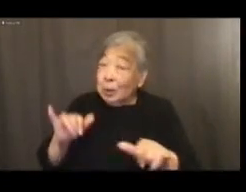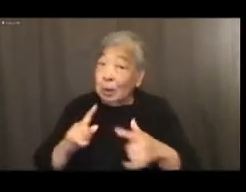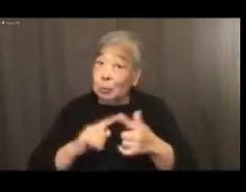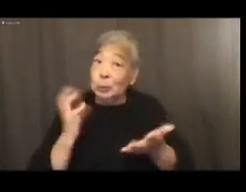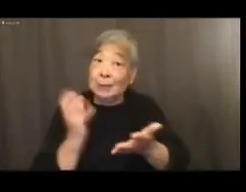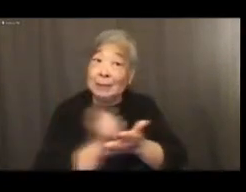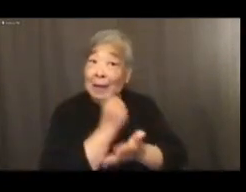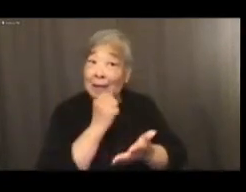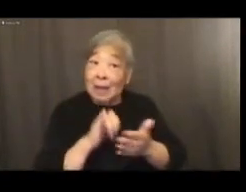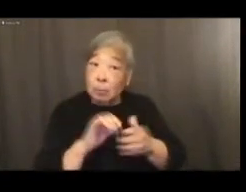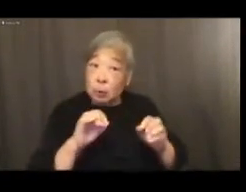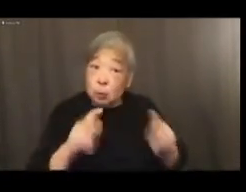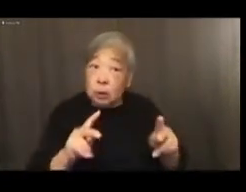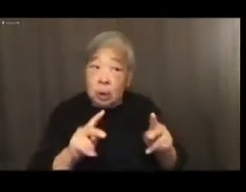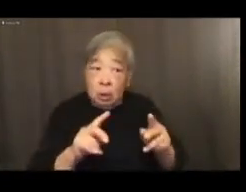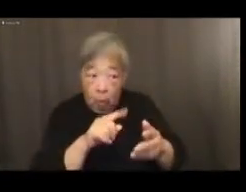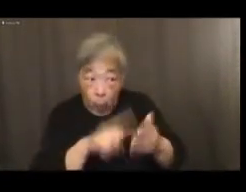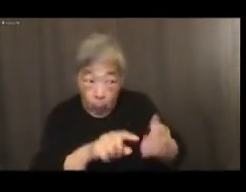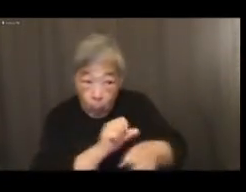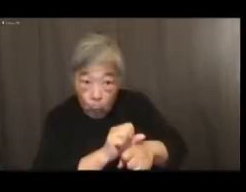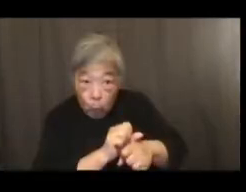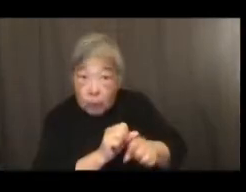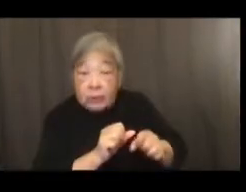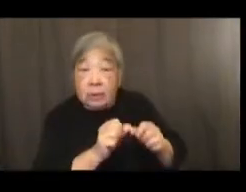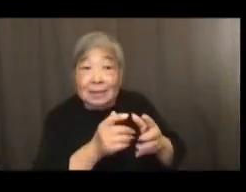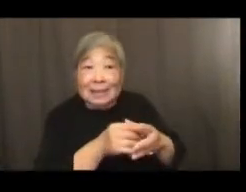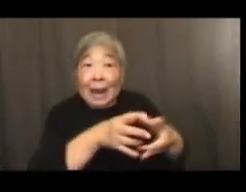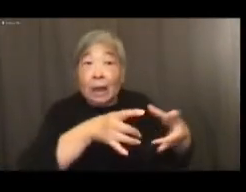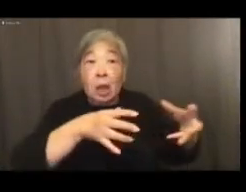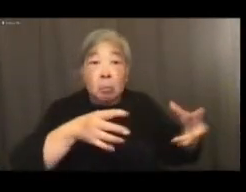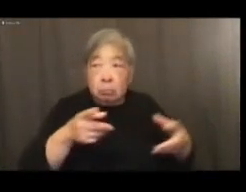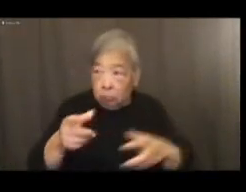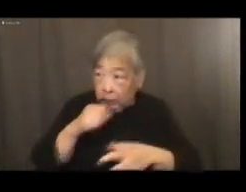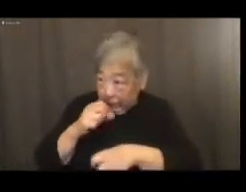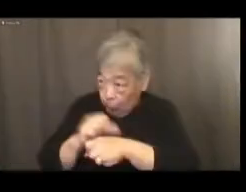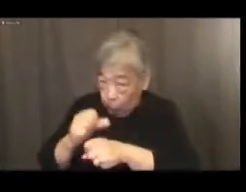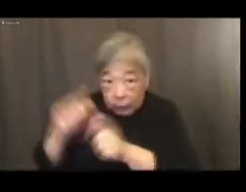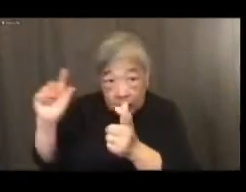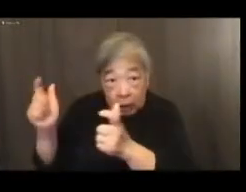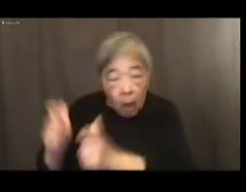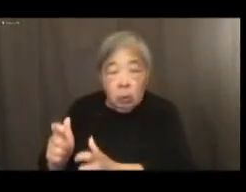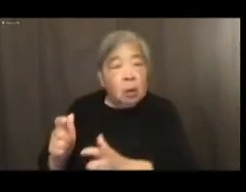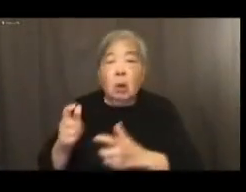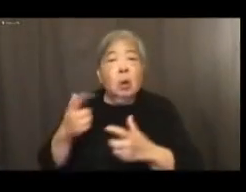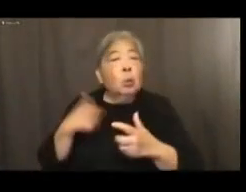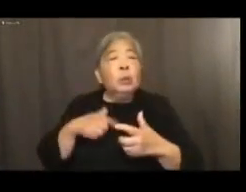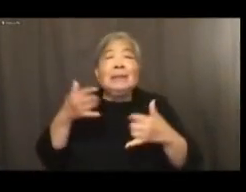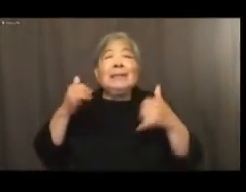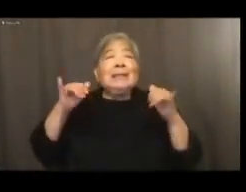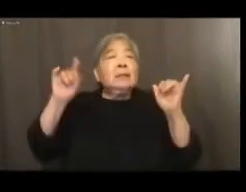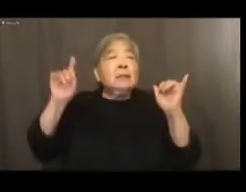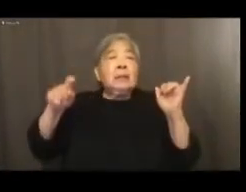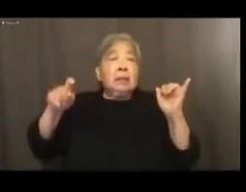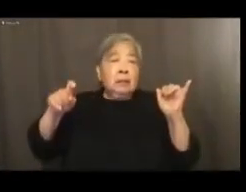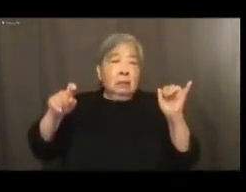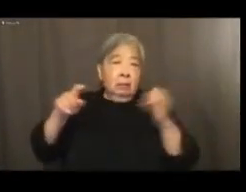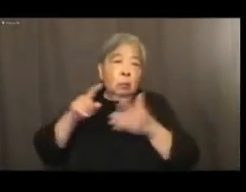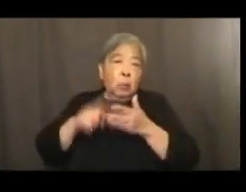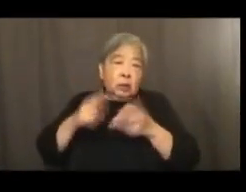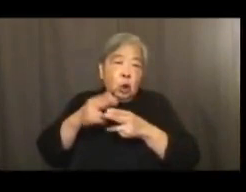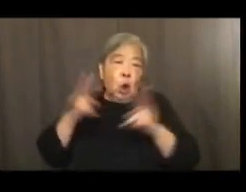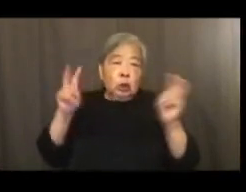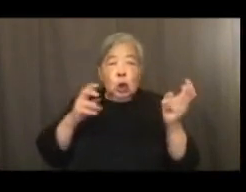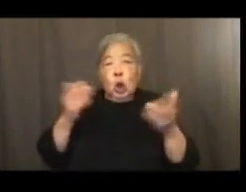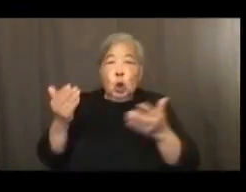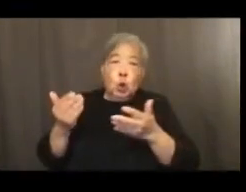to scale up what works, and to scale down what doesn't work, we still need what the Kerner Commission called new will,